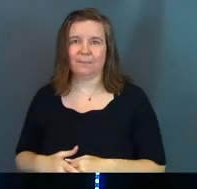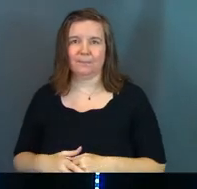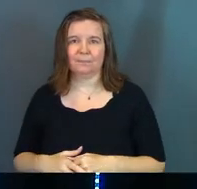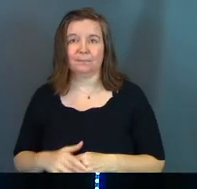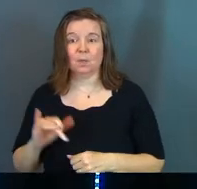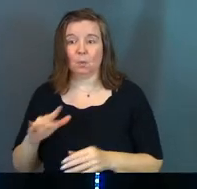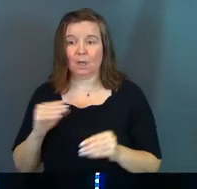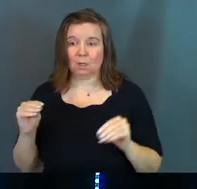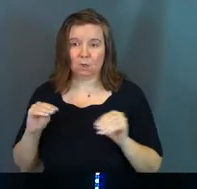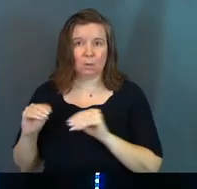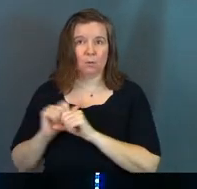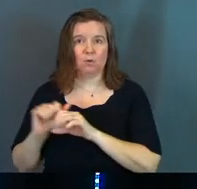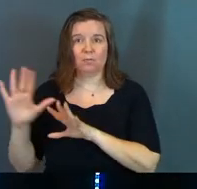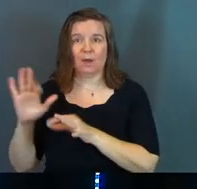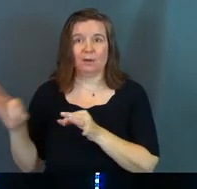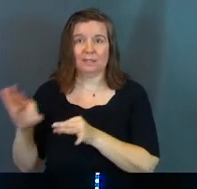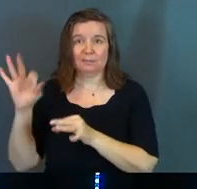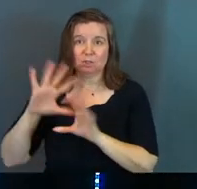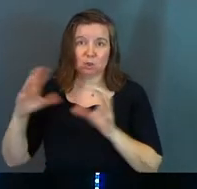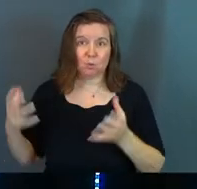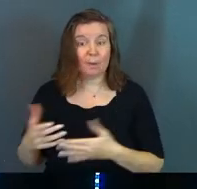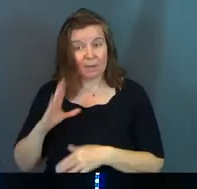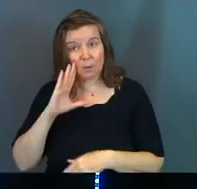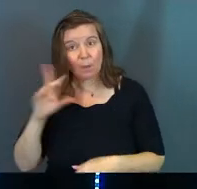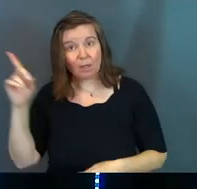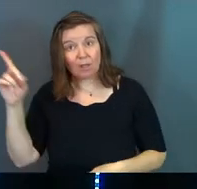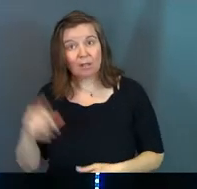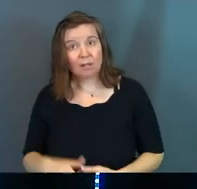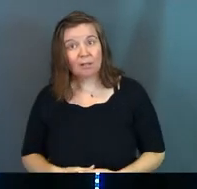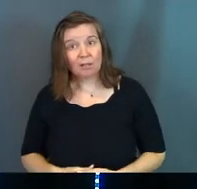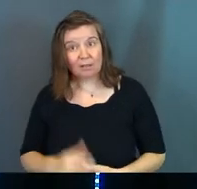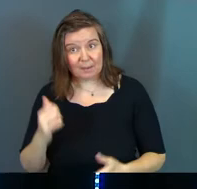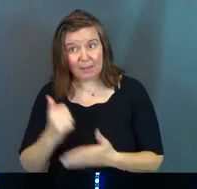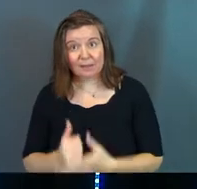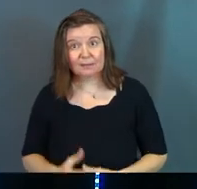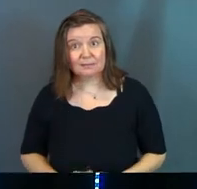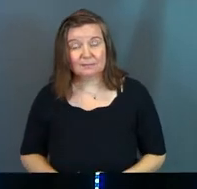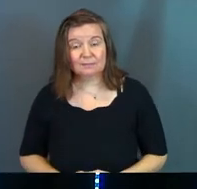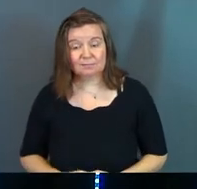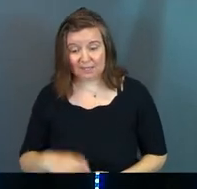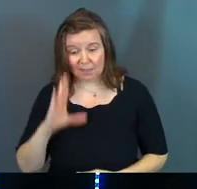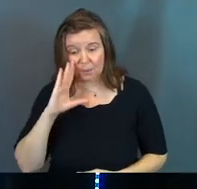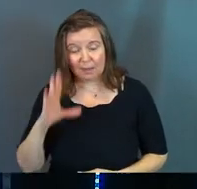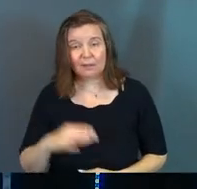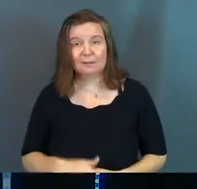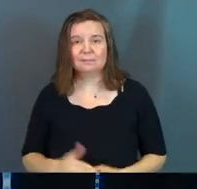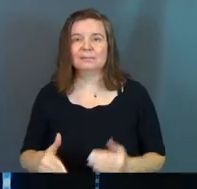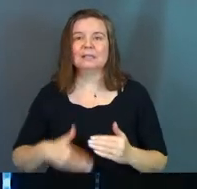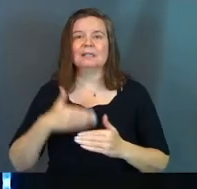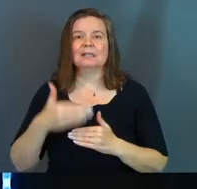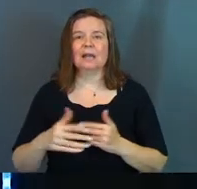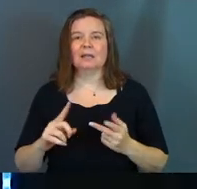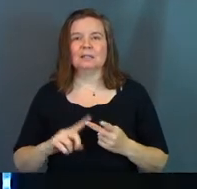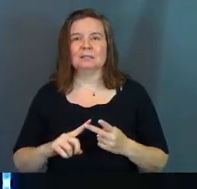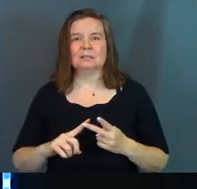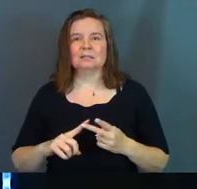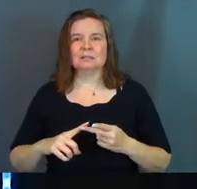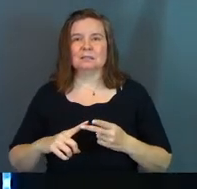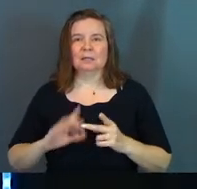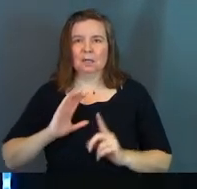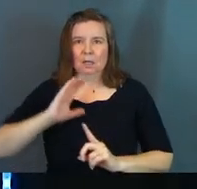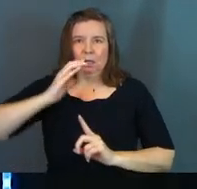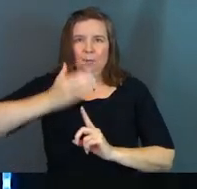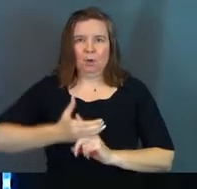Will you move mountains in the spiritual realm? And he will. Amen. He will. Next. Put on the armor.